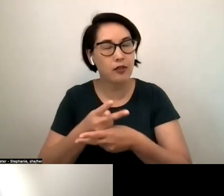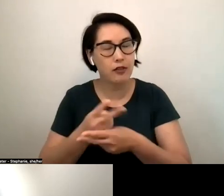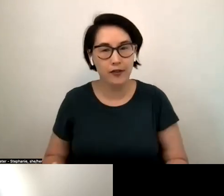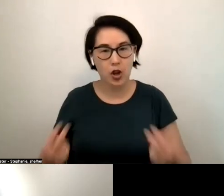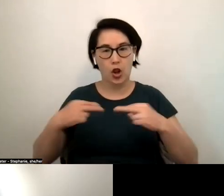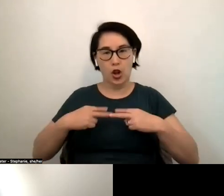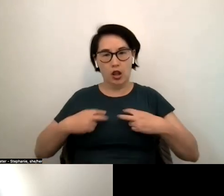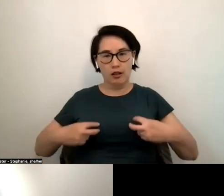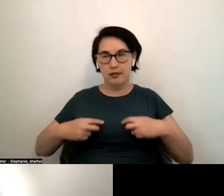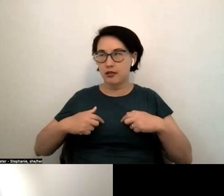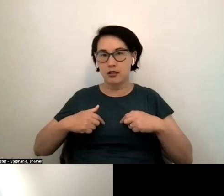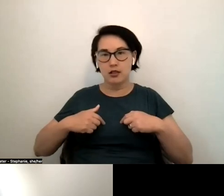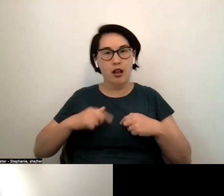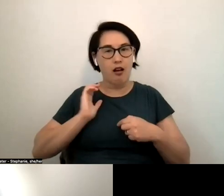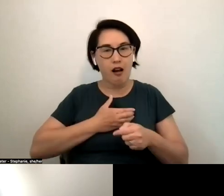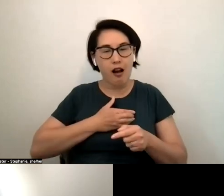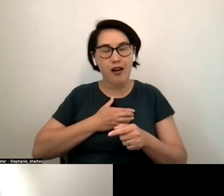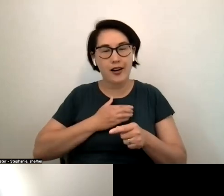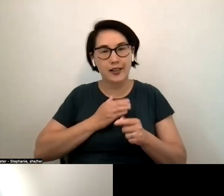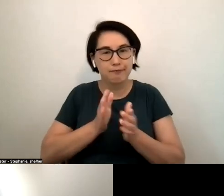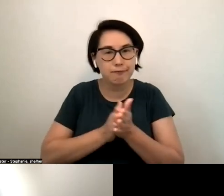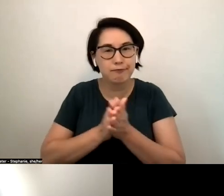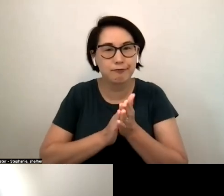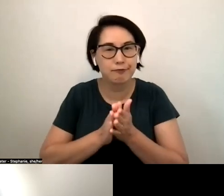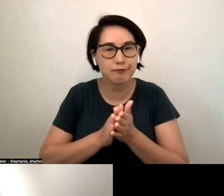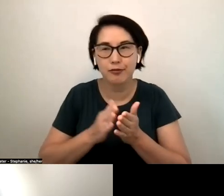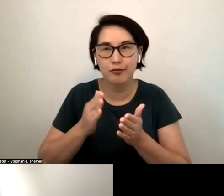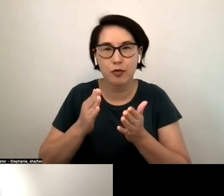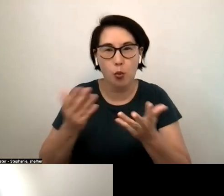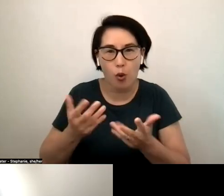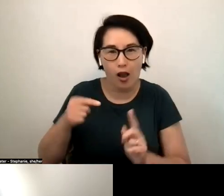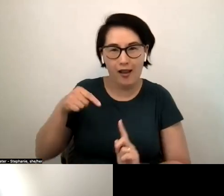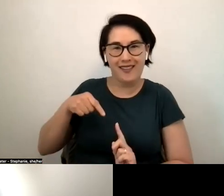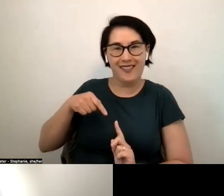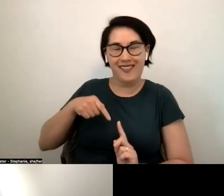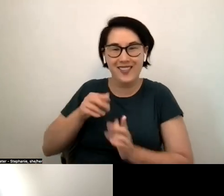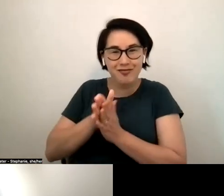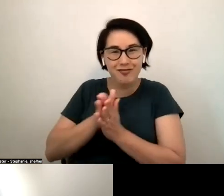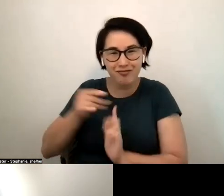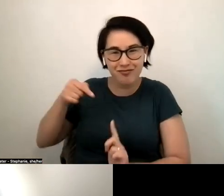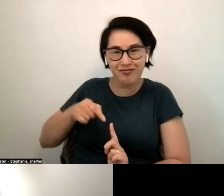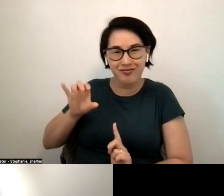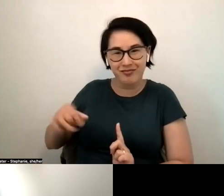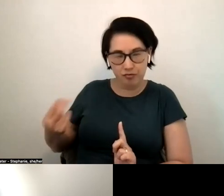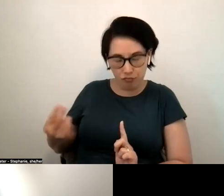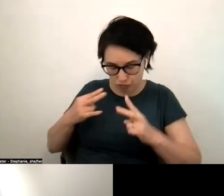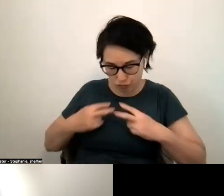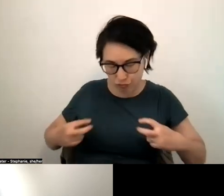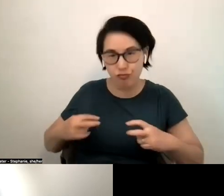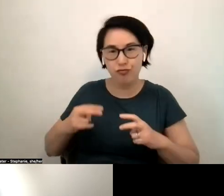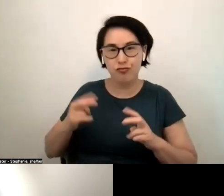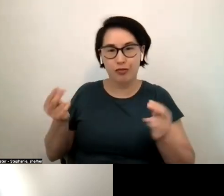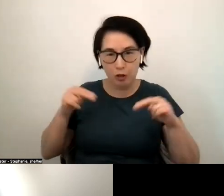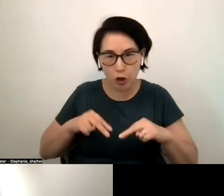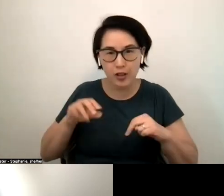what is it that you're you're building is that gonna you know how that how you create or enforce or